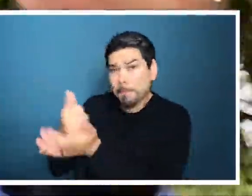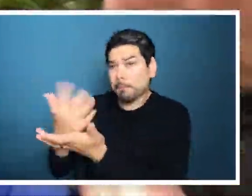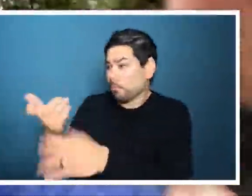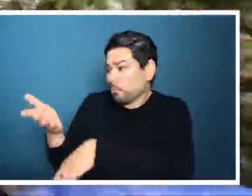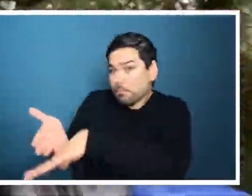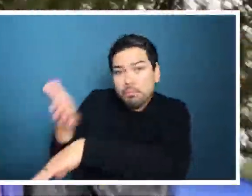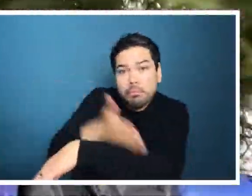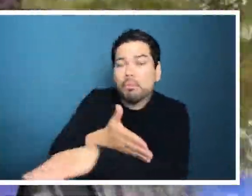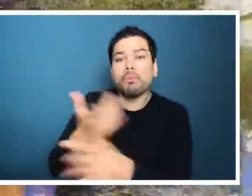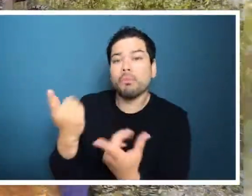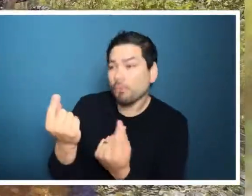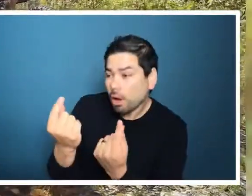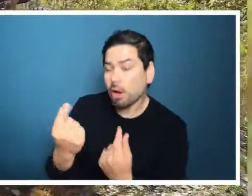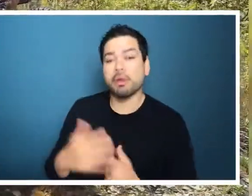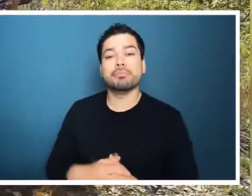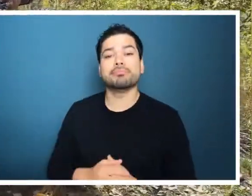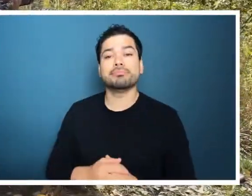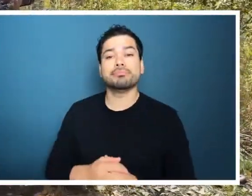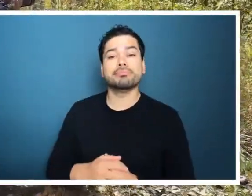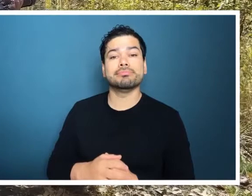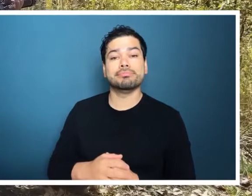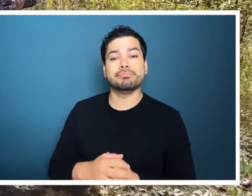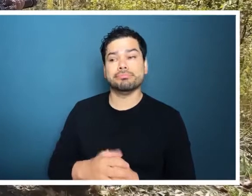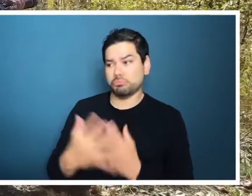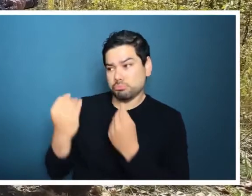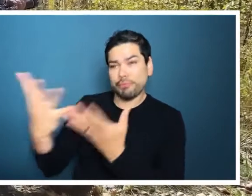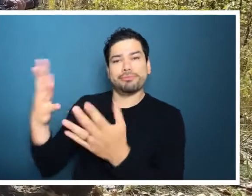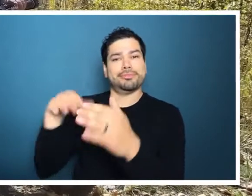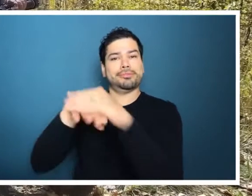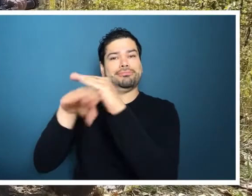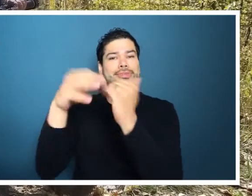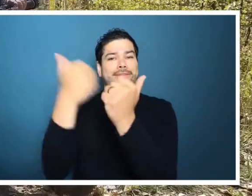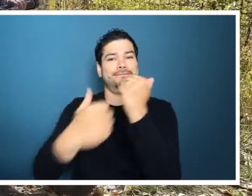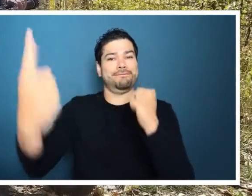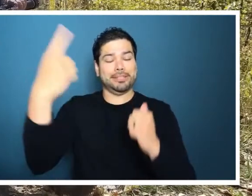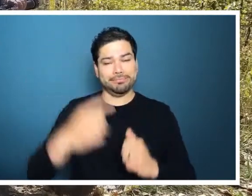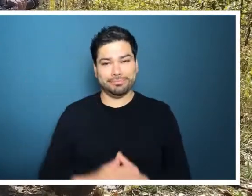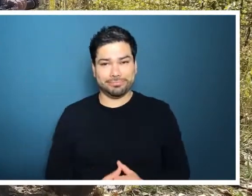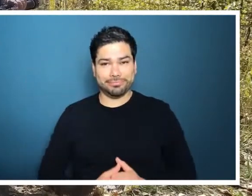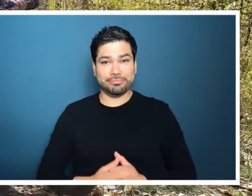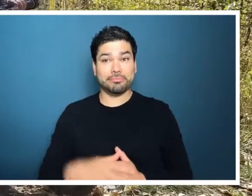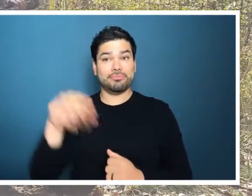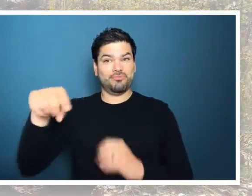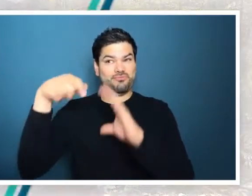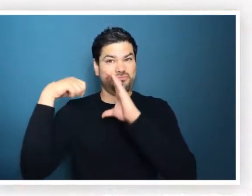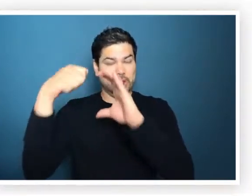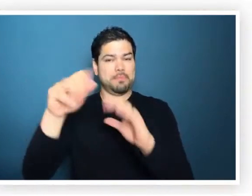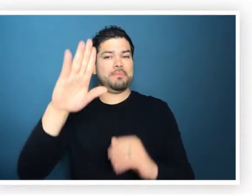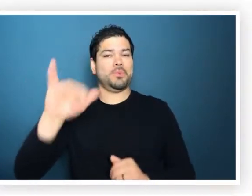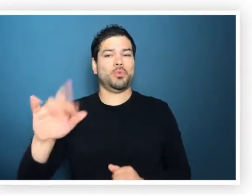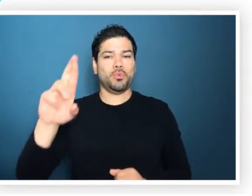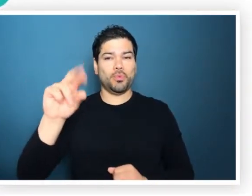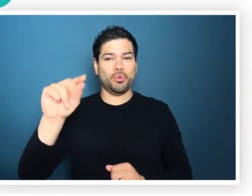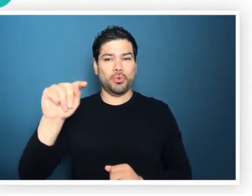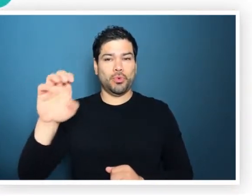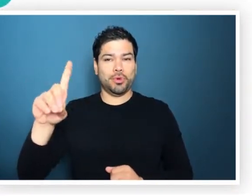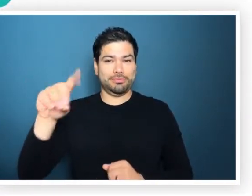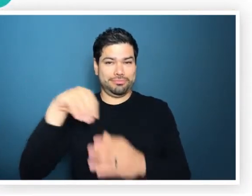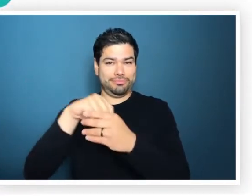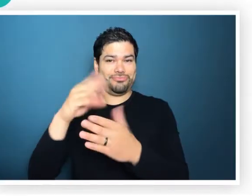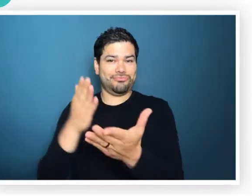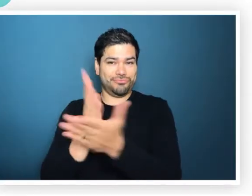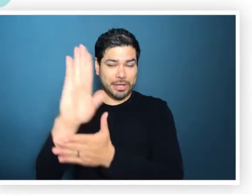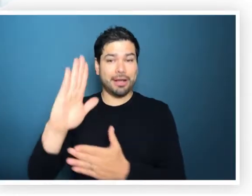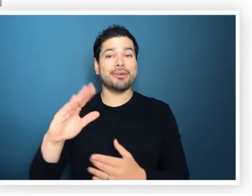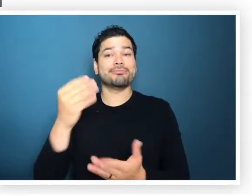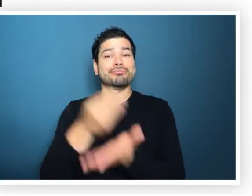included, what can be done, and help provide access to the outdoors for everyone. This video was produced by Rooted in